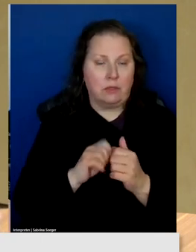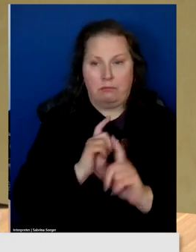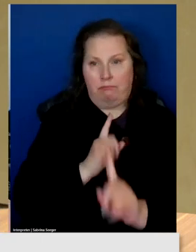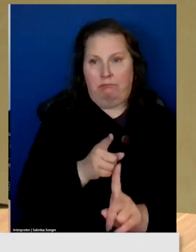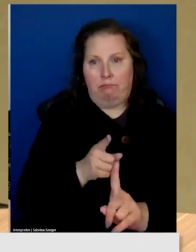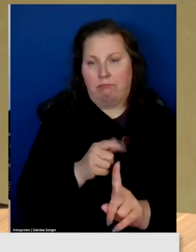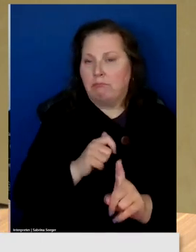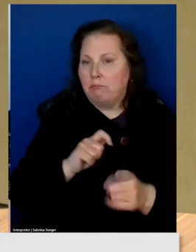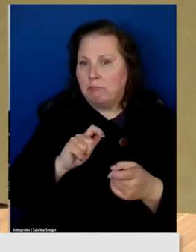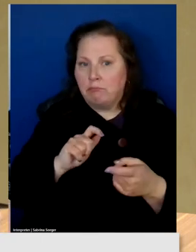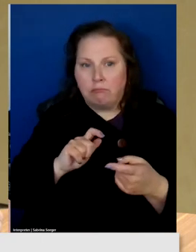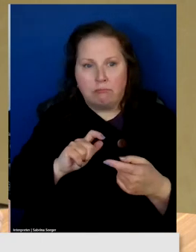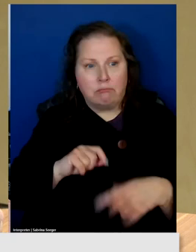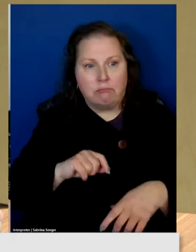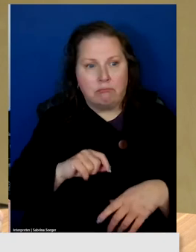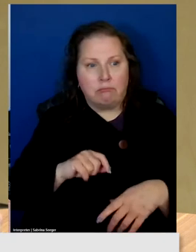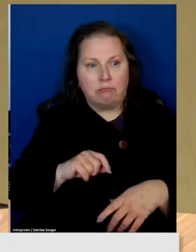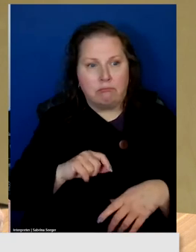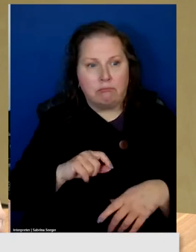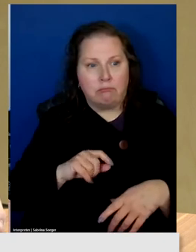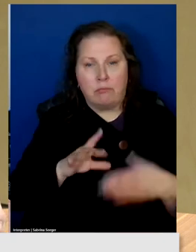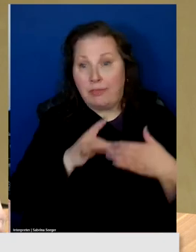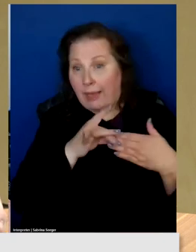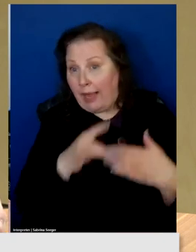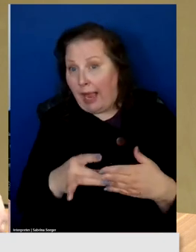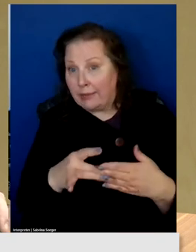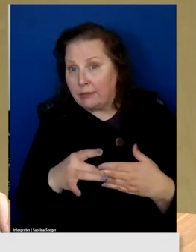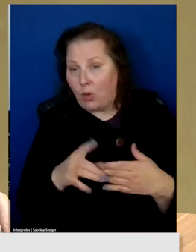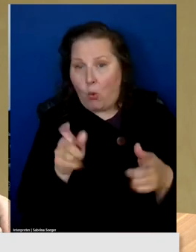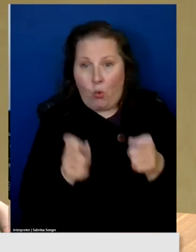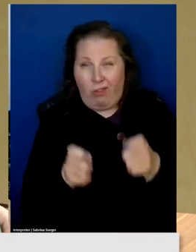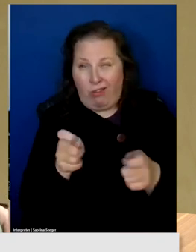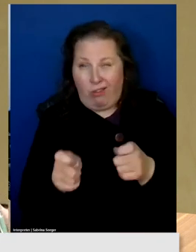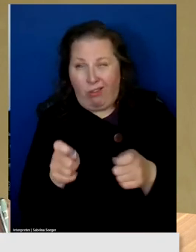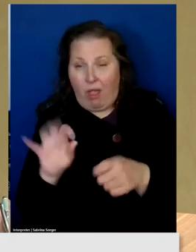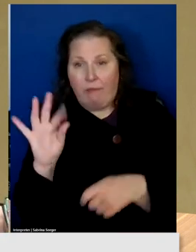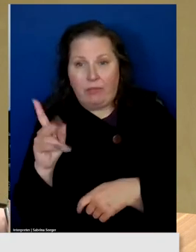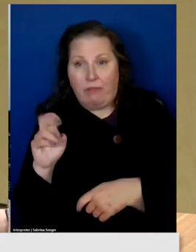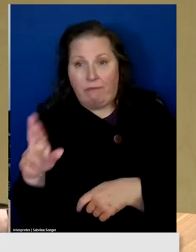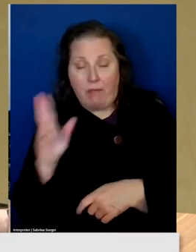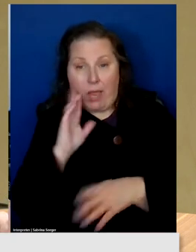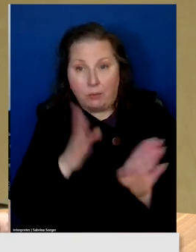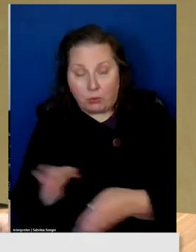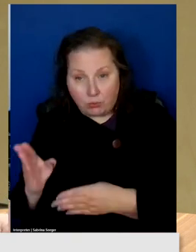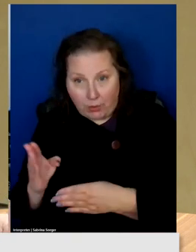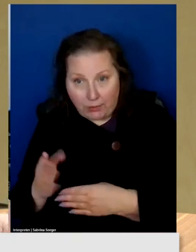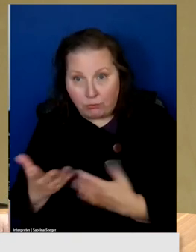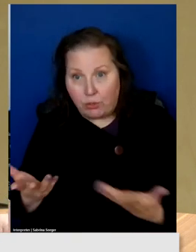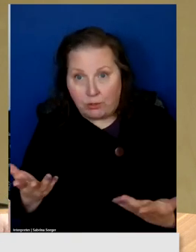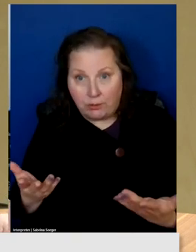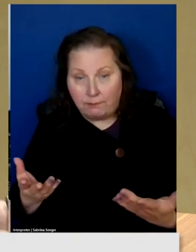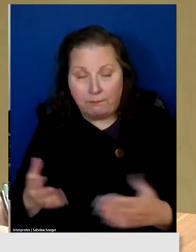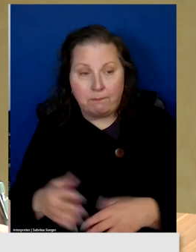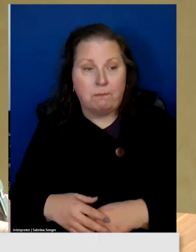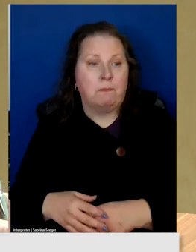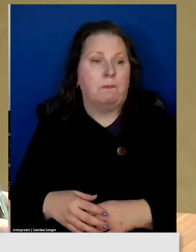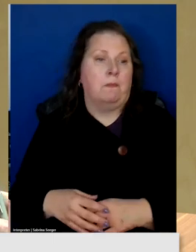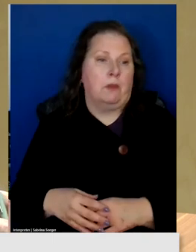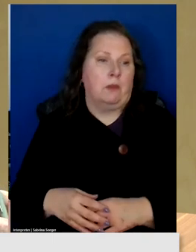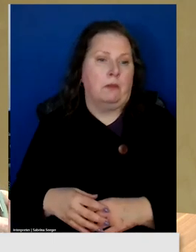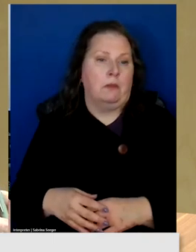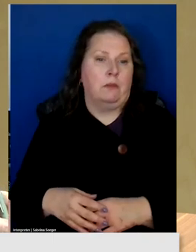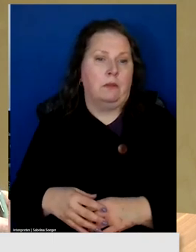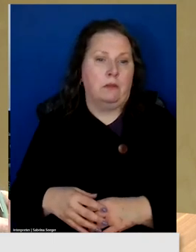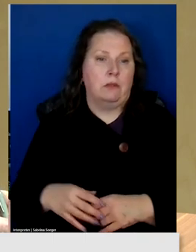the guidance or the retuning of the fiber strategy. In recent, since